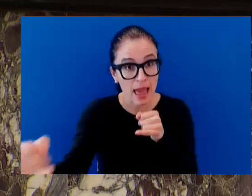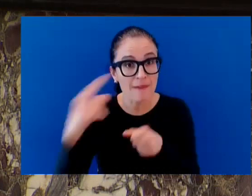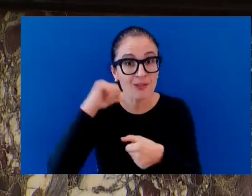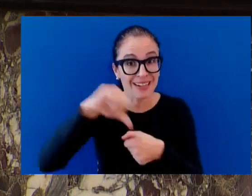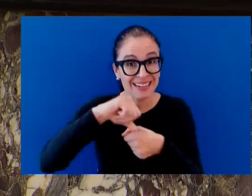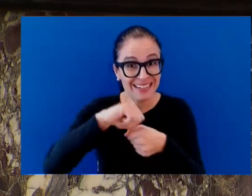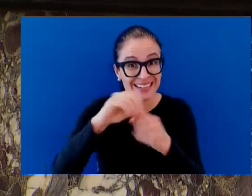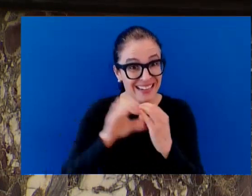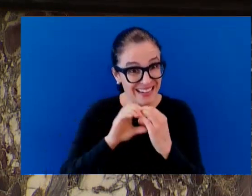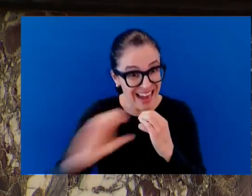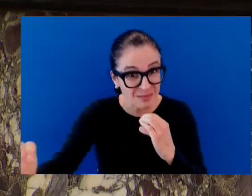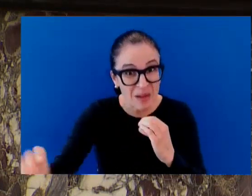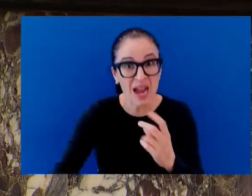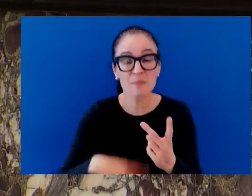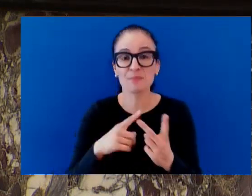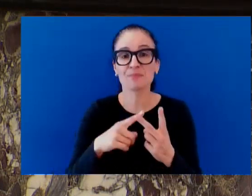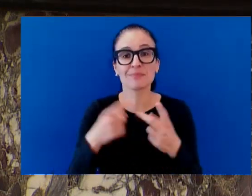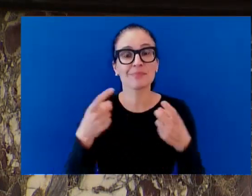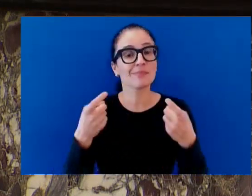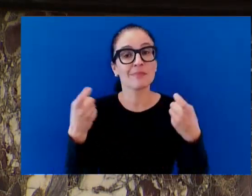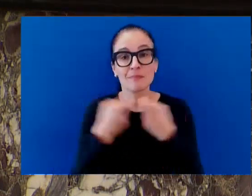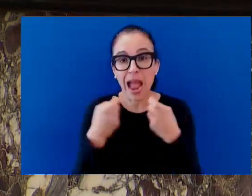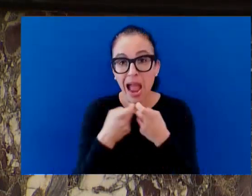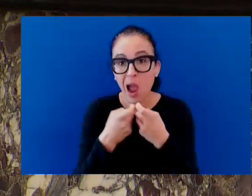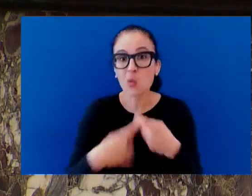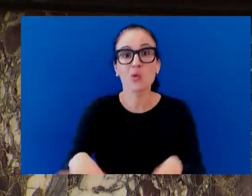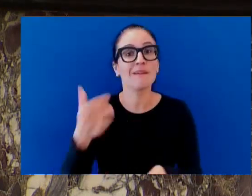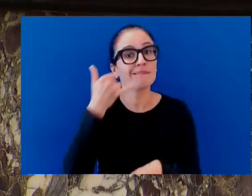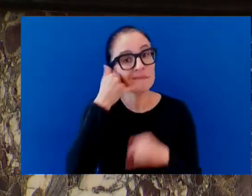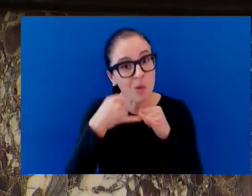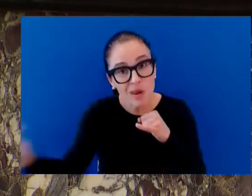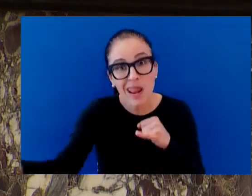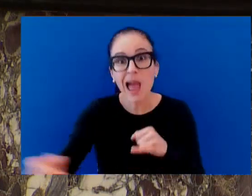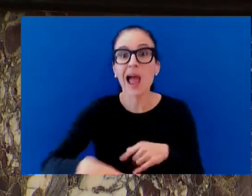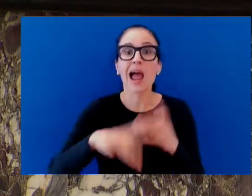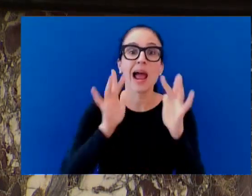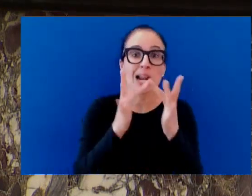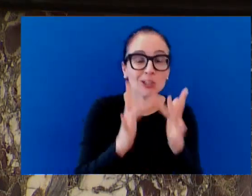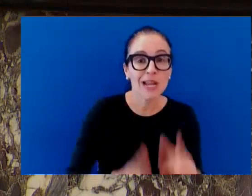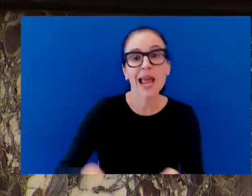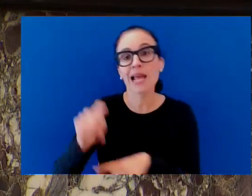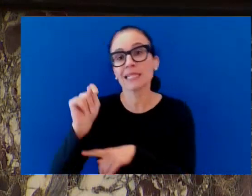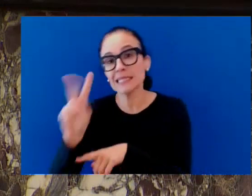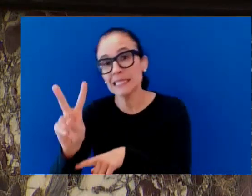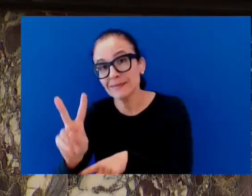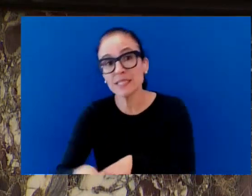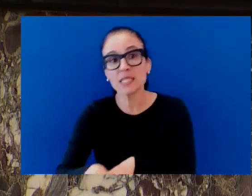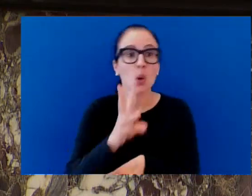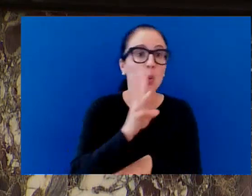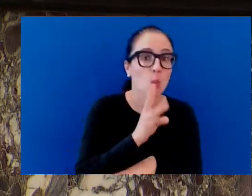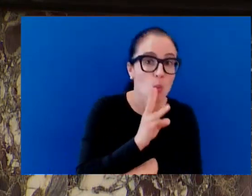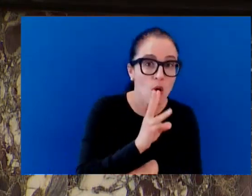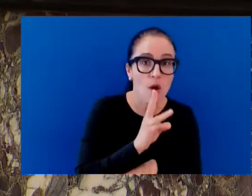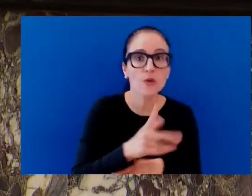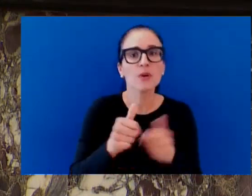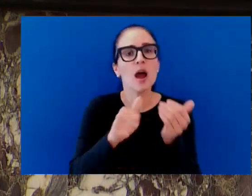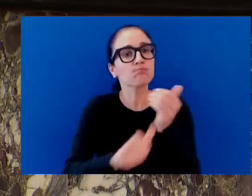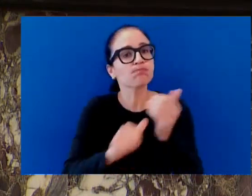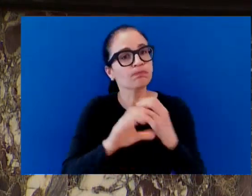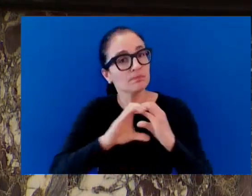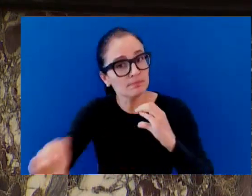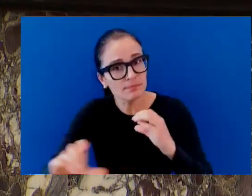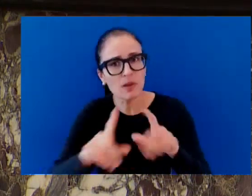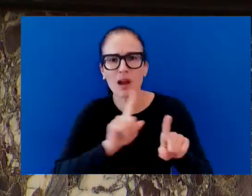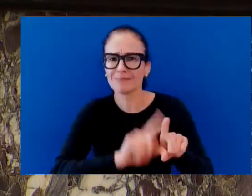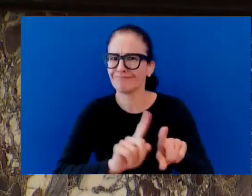internet and TV, as well as water and sewer, all integral to the public infrastructure that keeps our communities